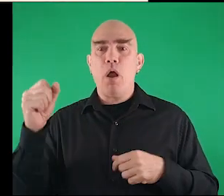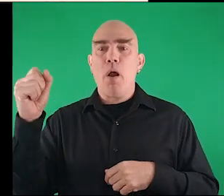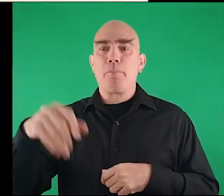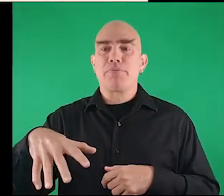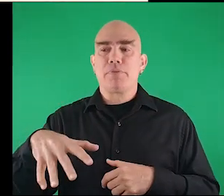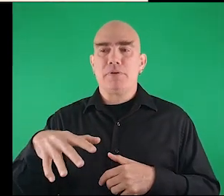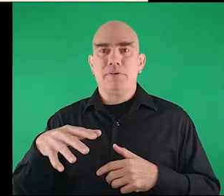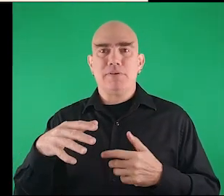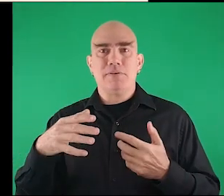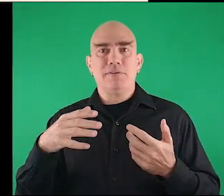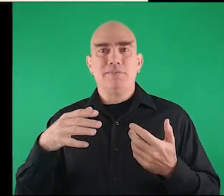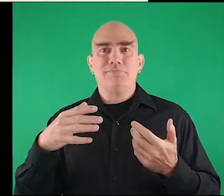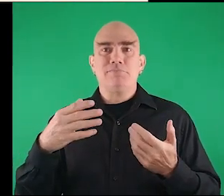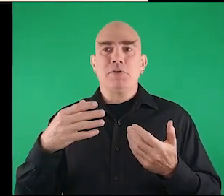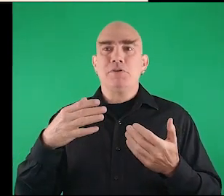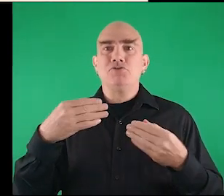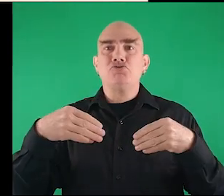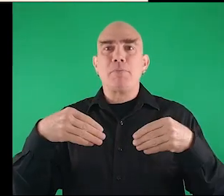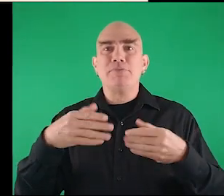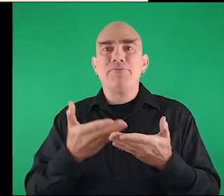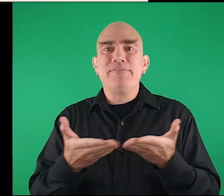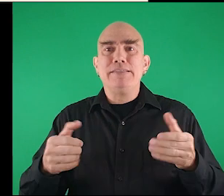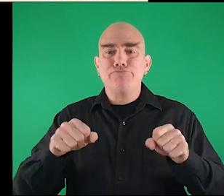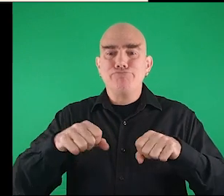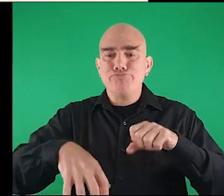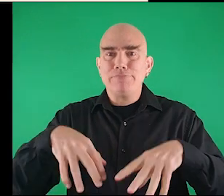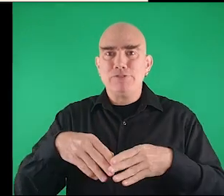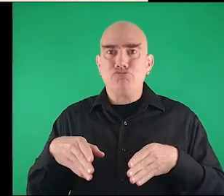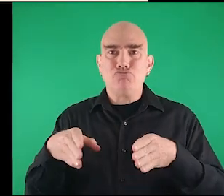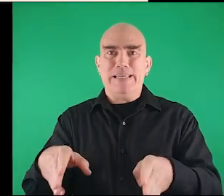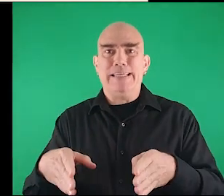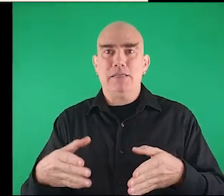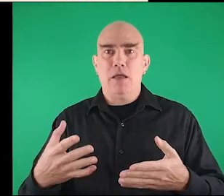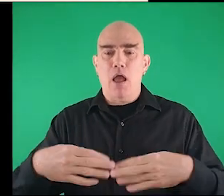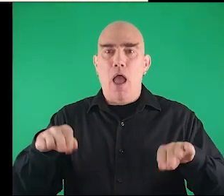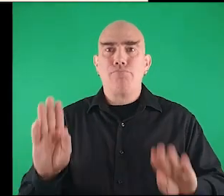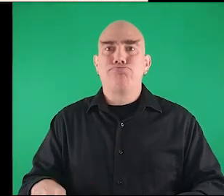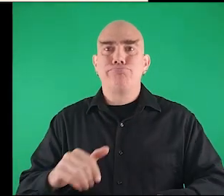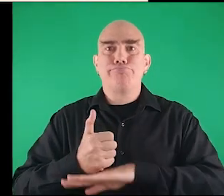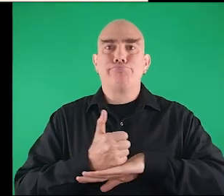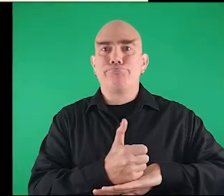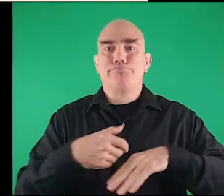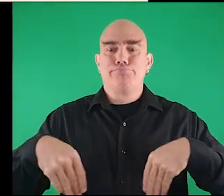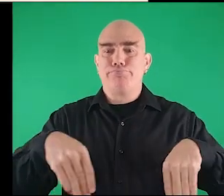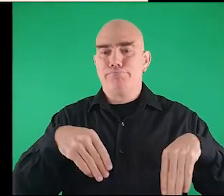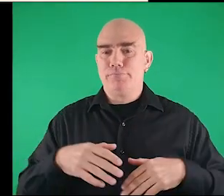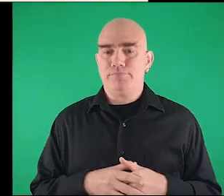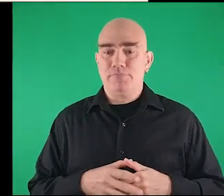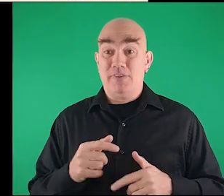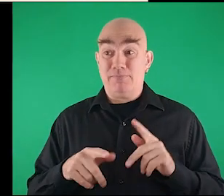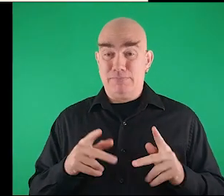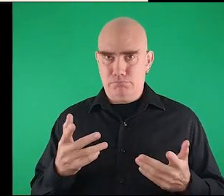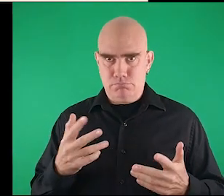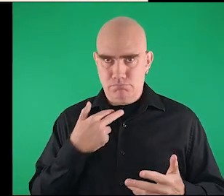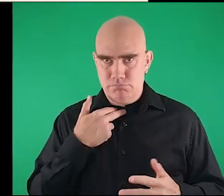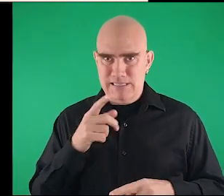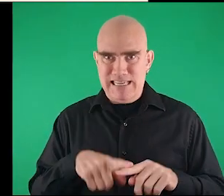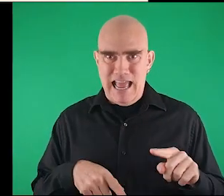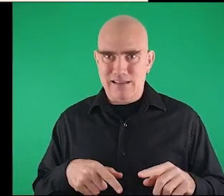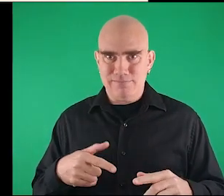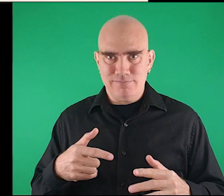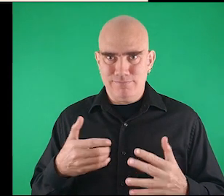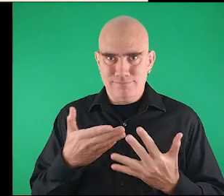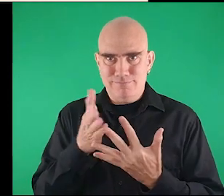people drop a commercial limit in the street. Okay. And then it wasn't,